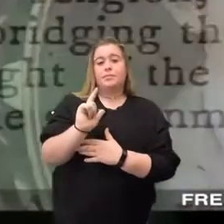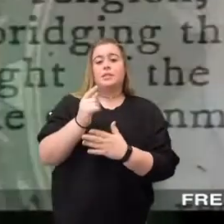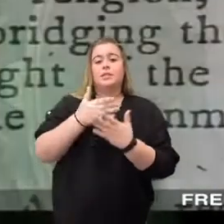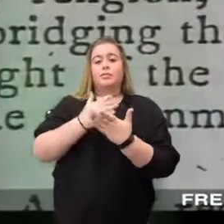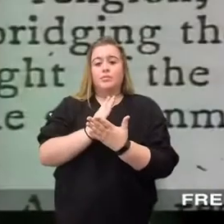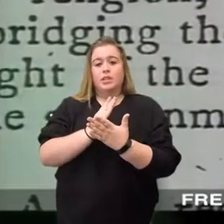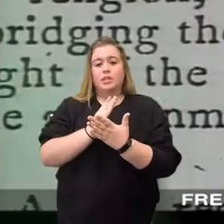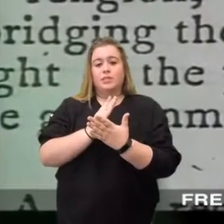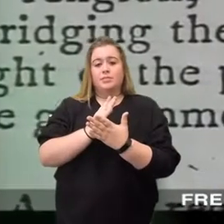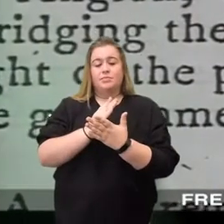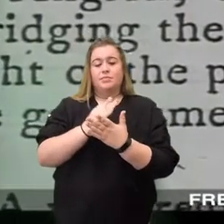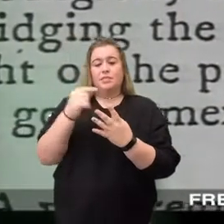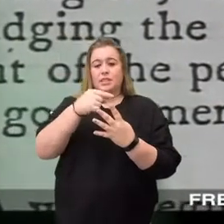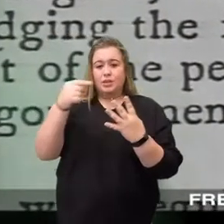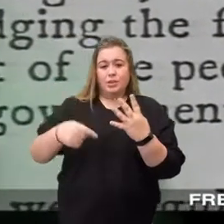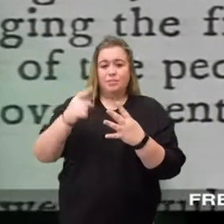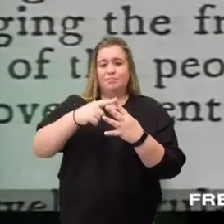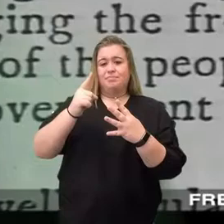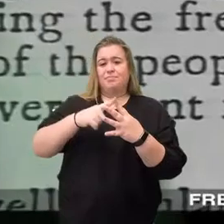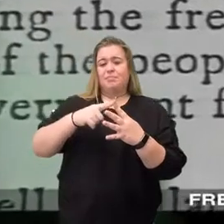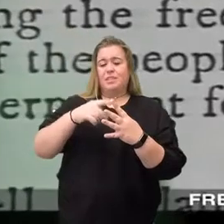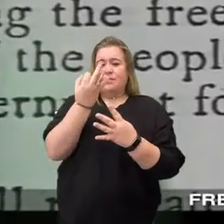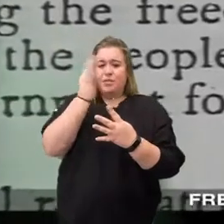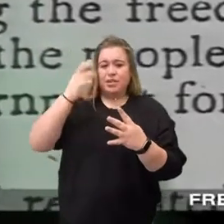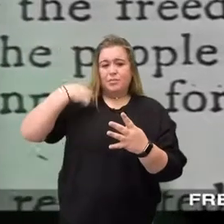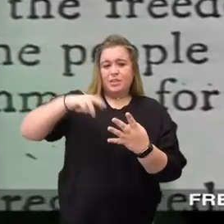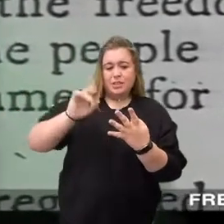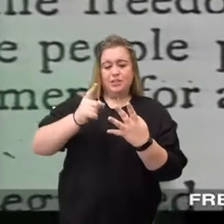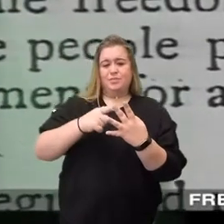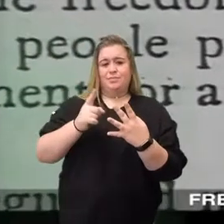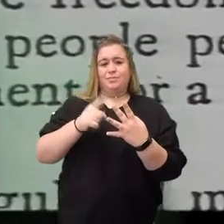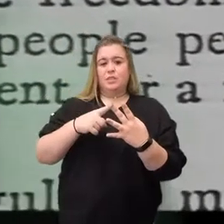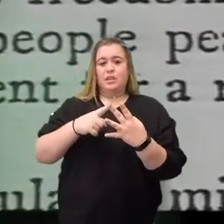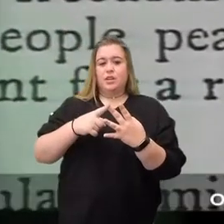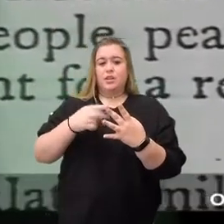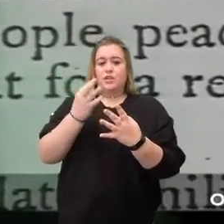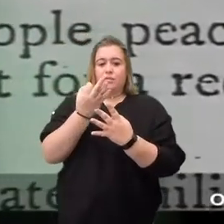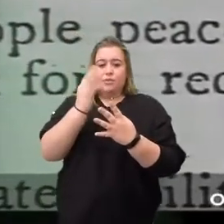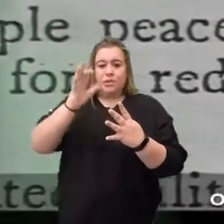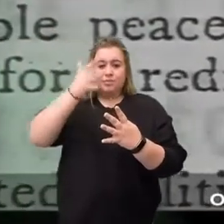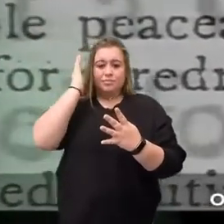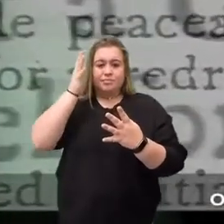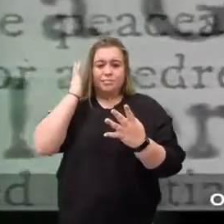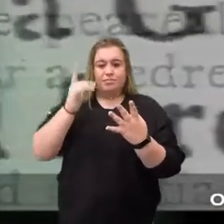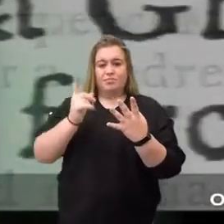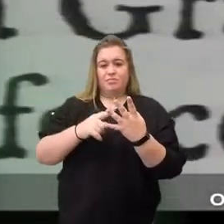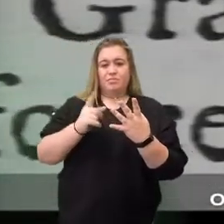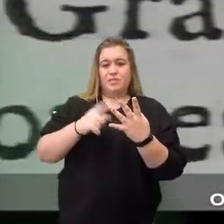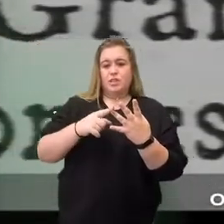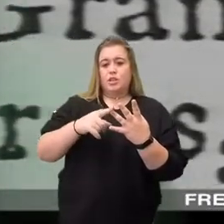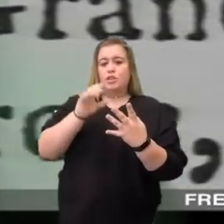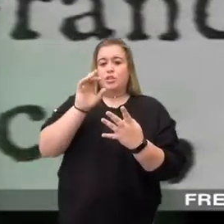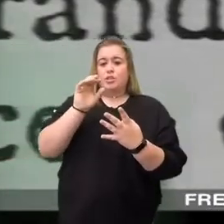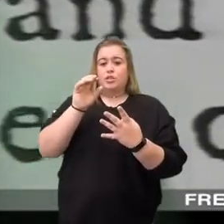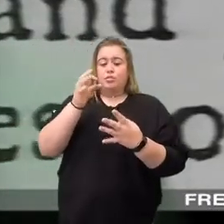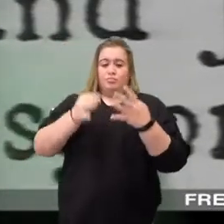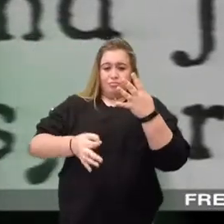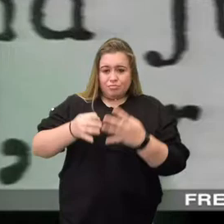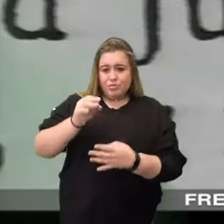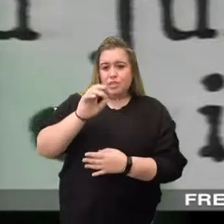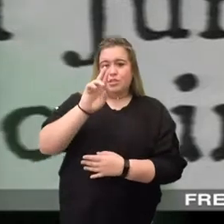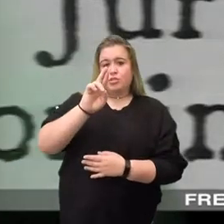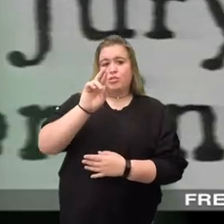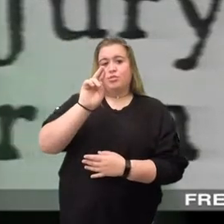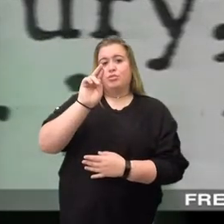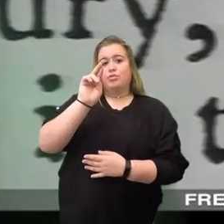Freedom of religion. freedom of speech. The right of trial by jury. Freedom